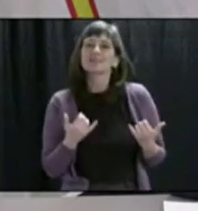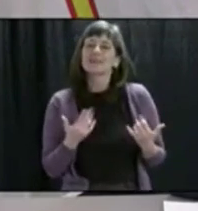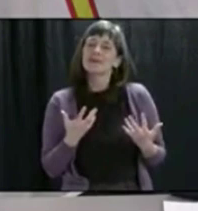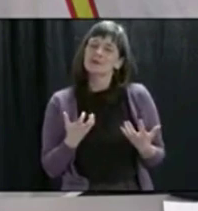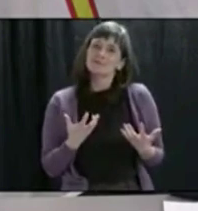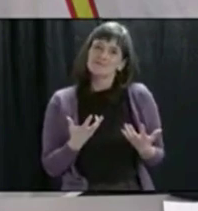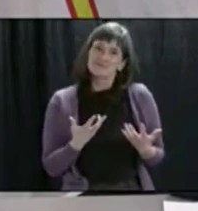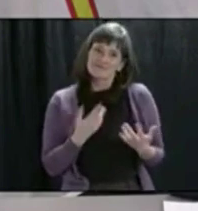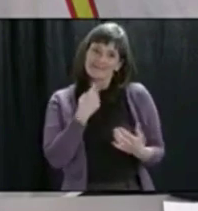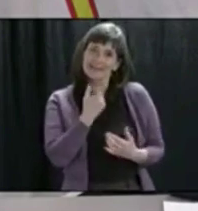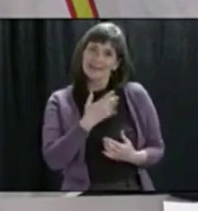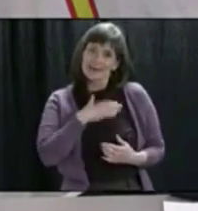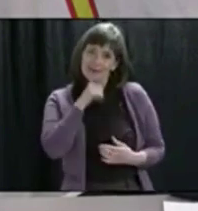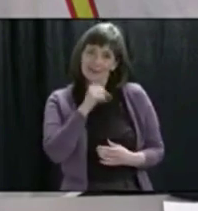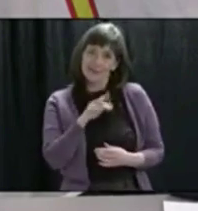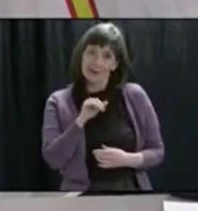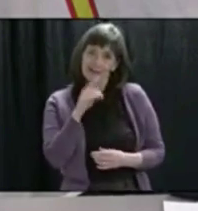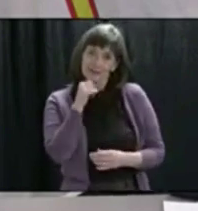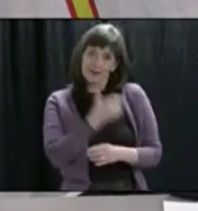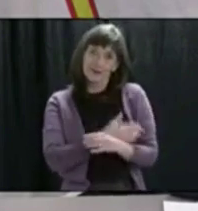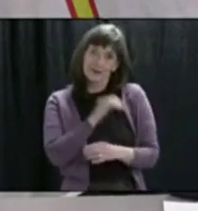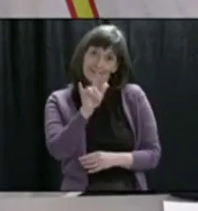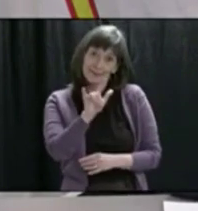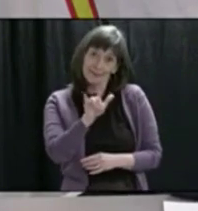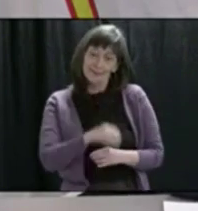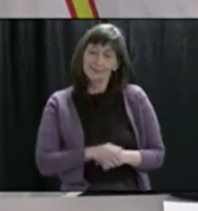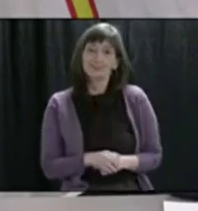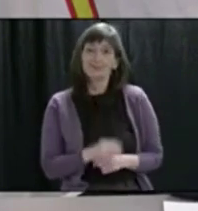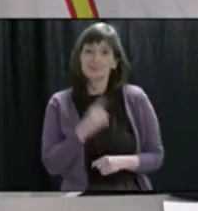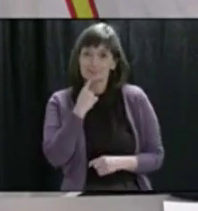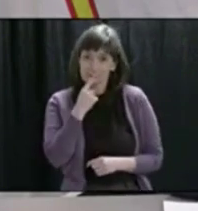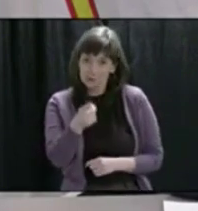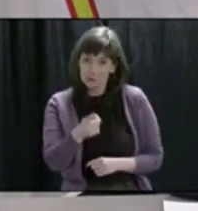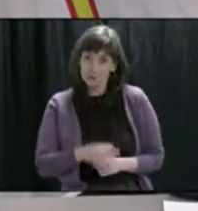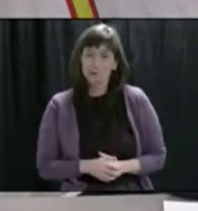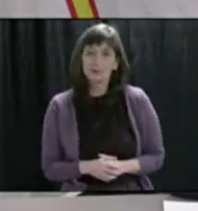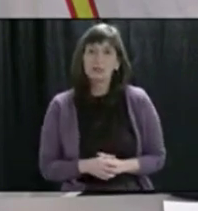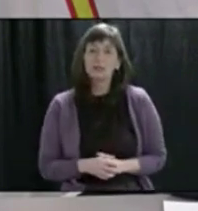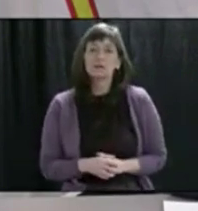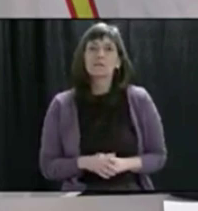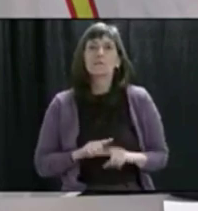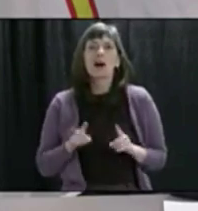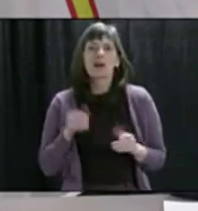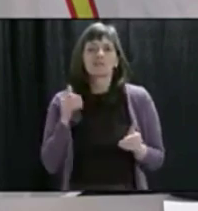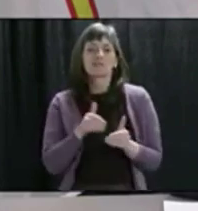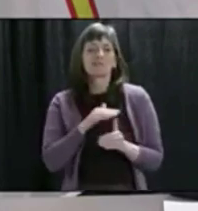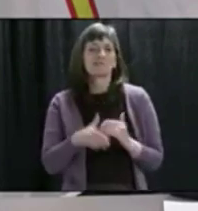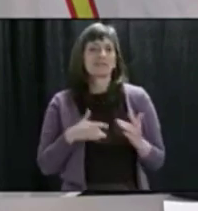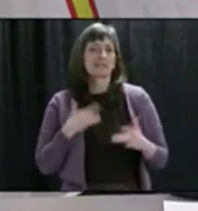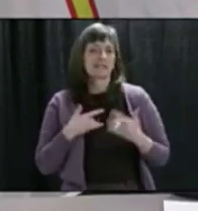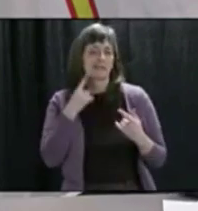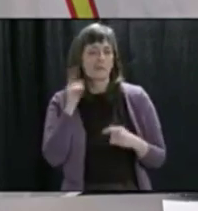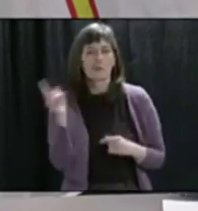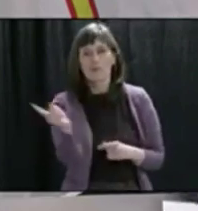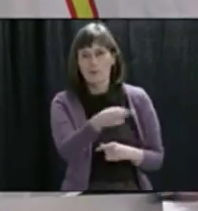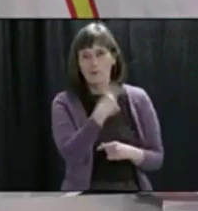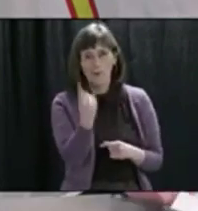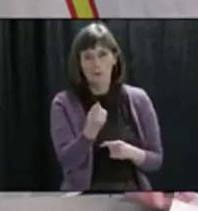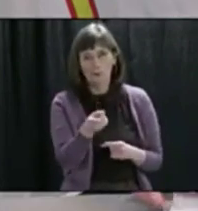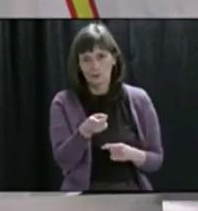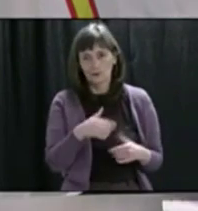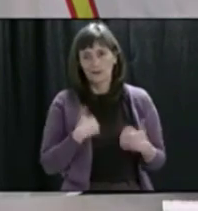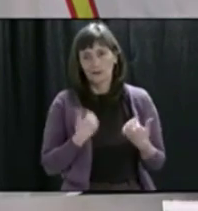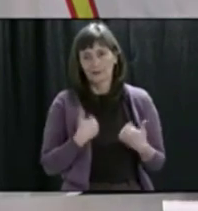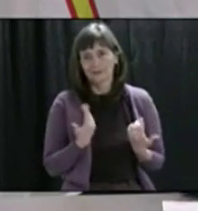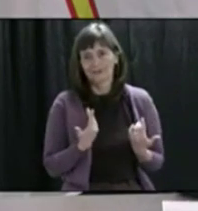tell my own granddaughter that I will miss her and I do love her. But I know it's an exciting weekend for all of you as you're